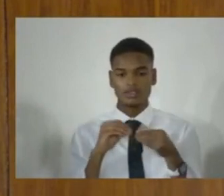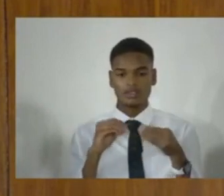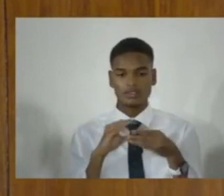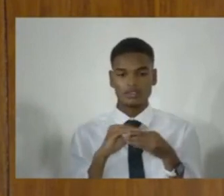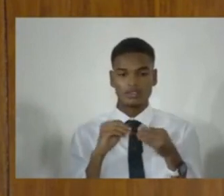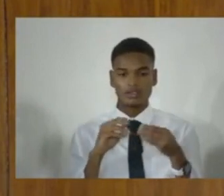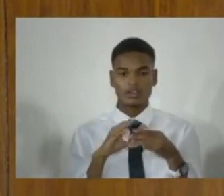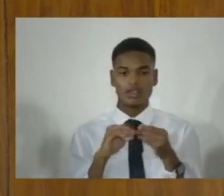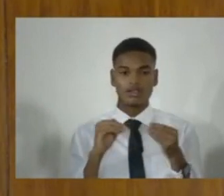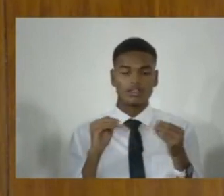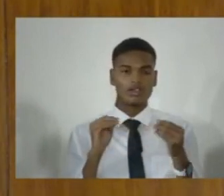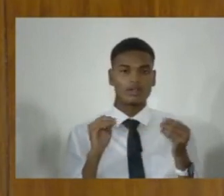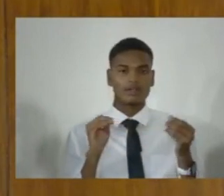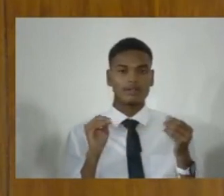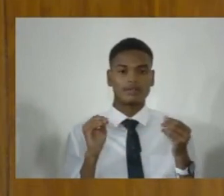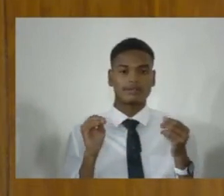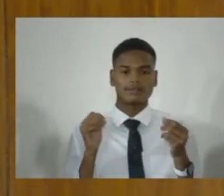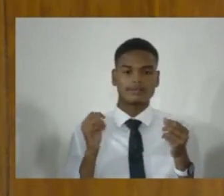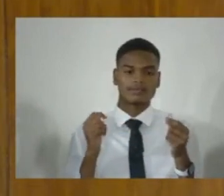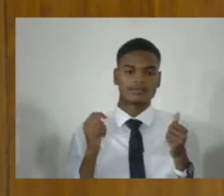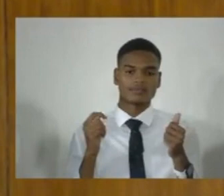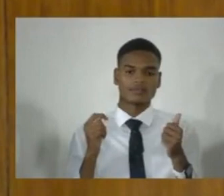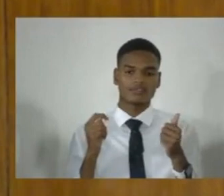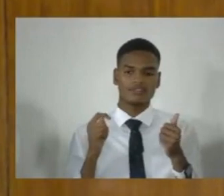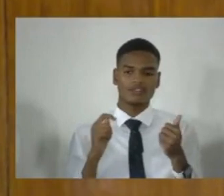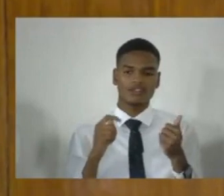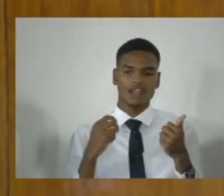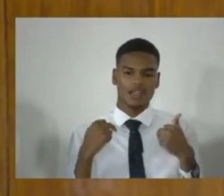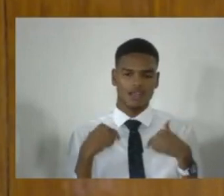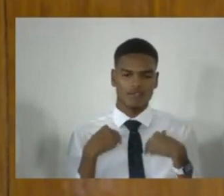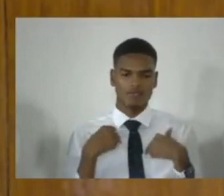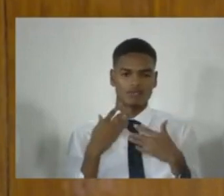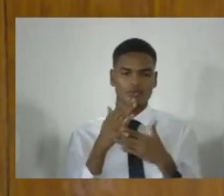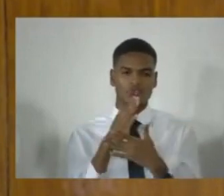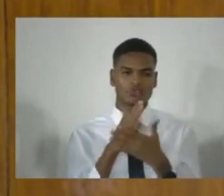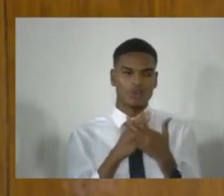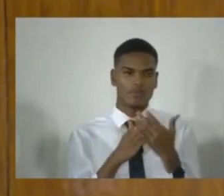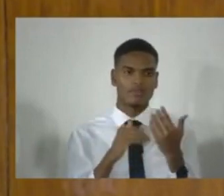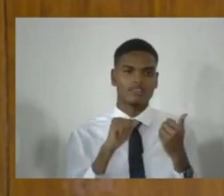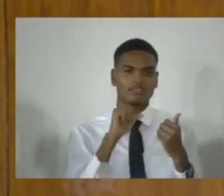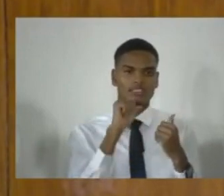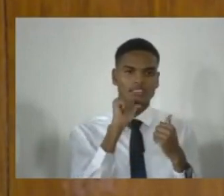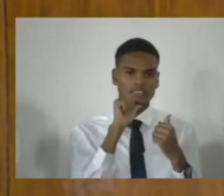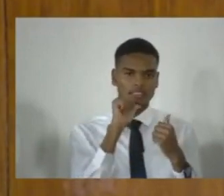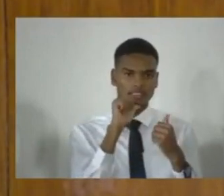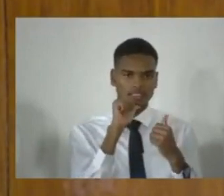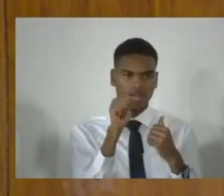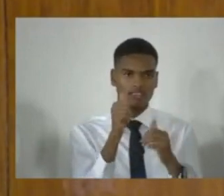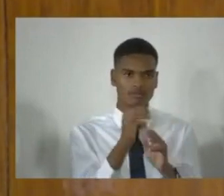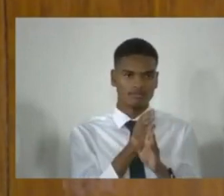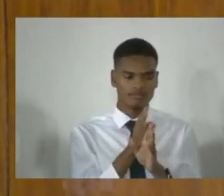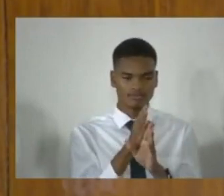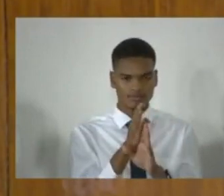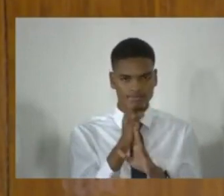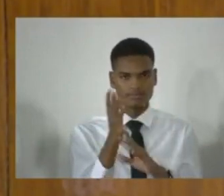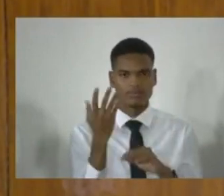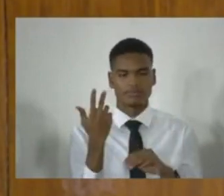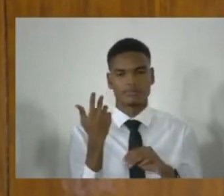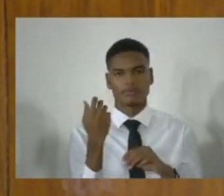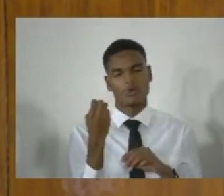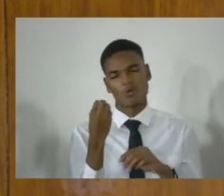There is some, I would say, inconsistency or anomaly. There's an anomaly in which